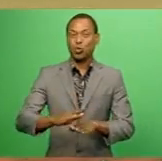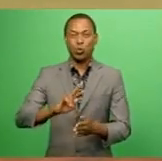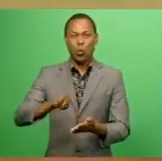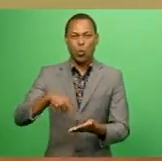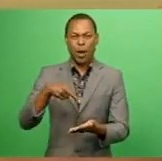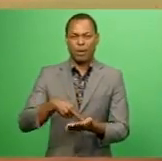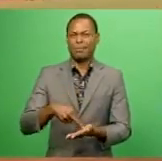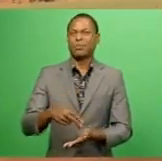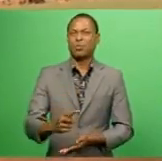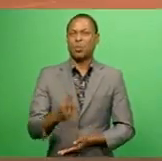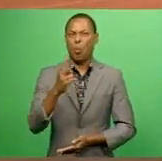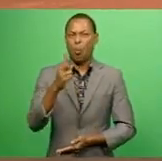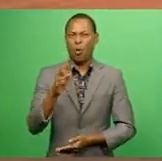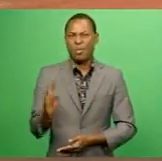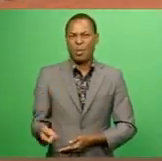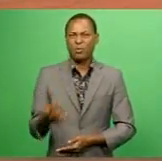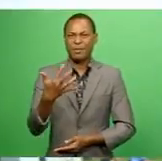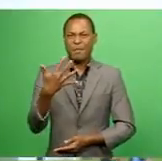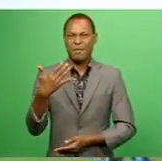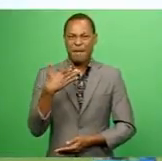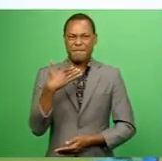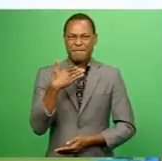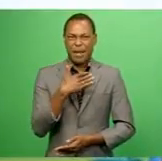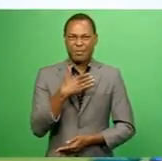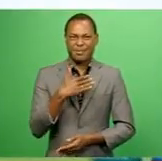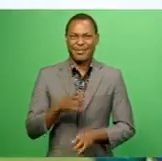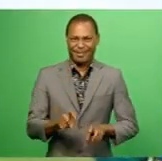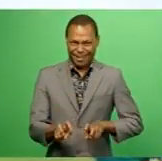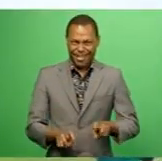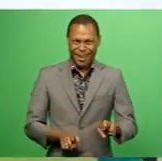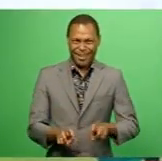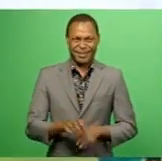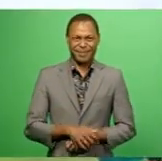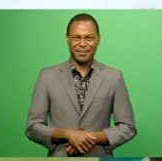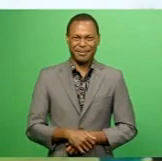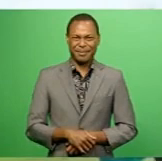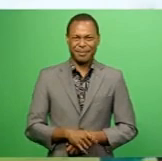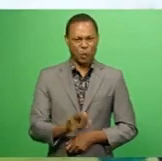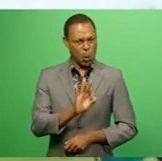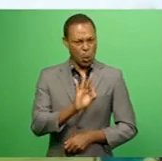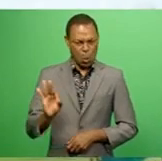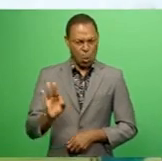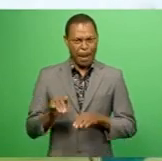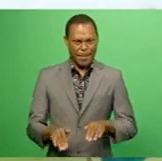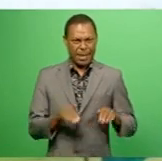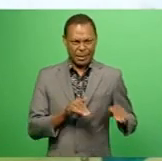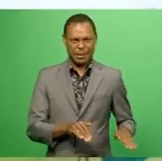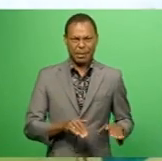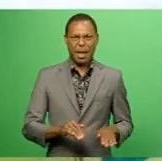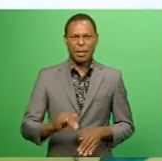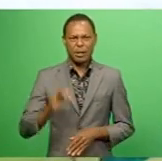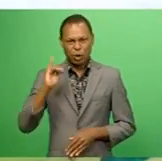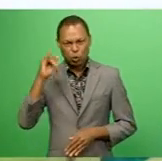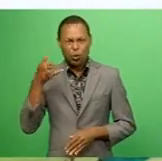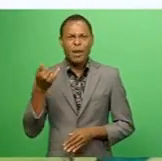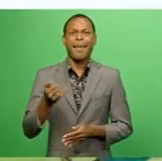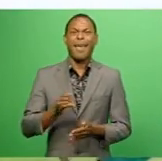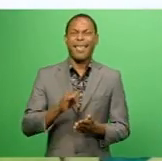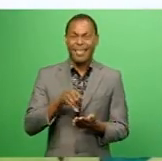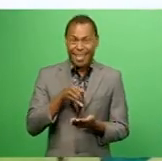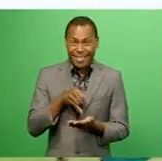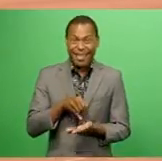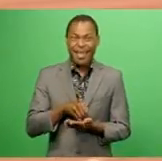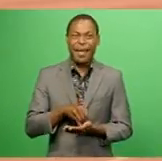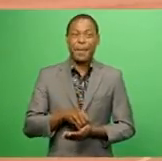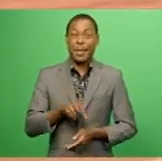1,500-meters event. I did not participate in the junior and inter, and this year I decided to give it a try, and it